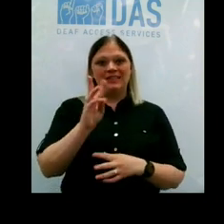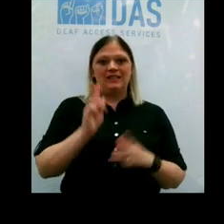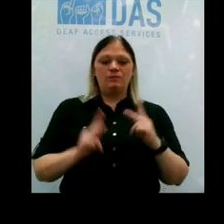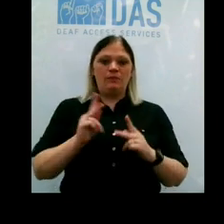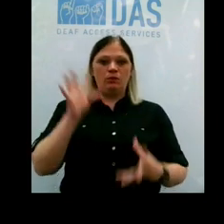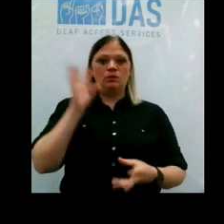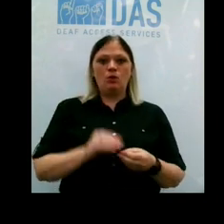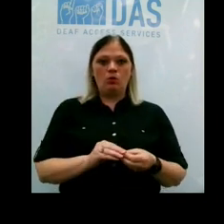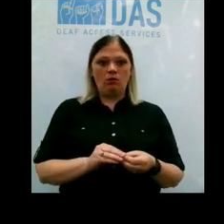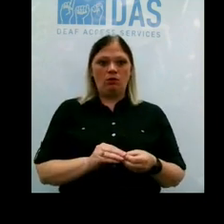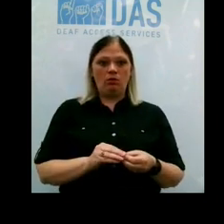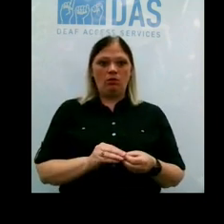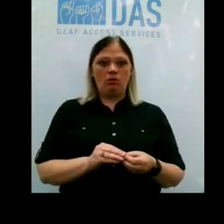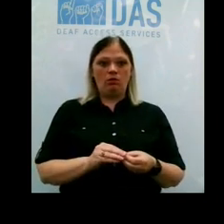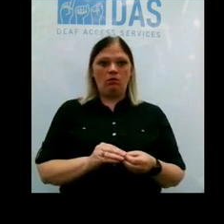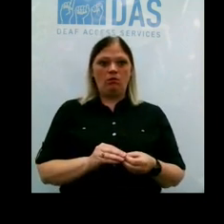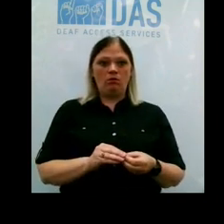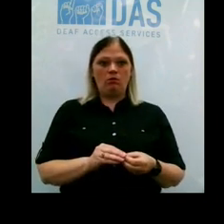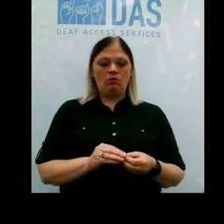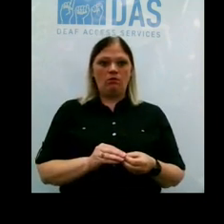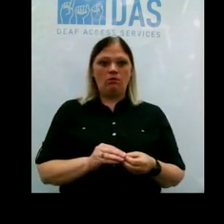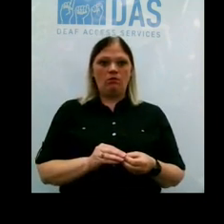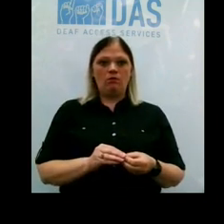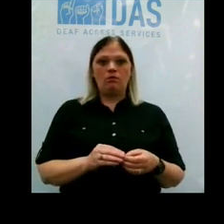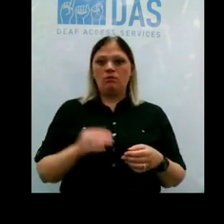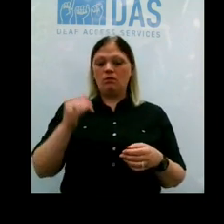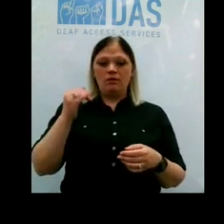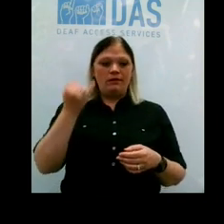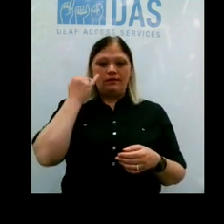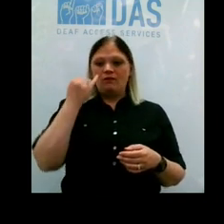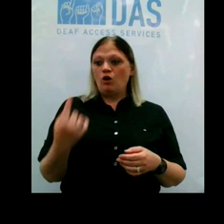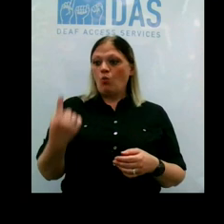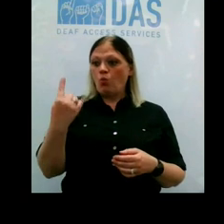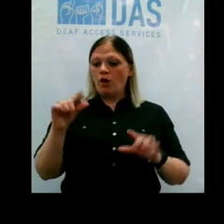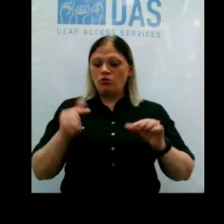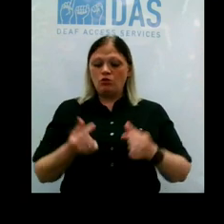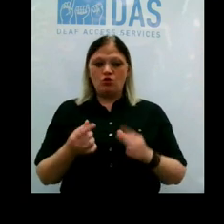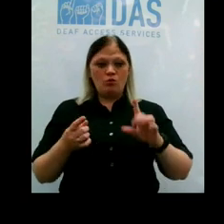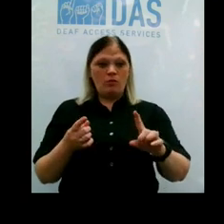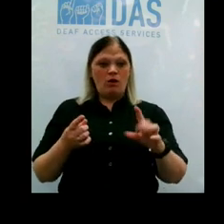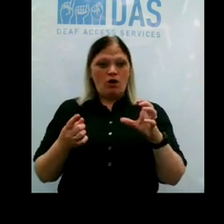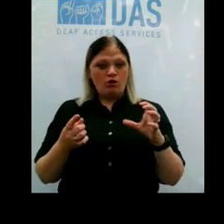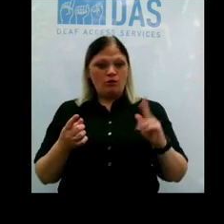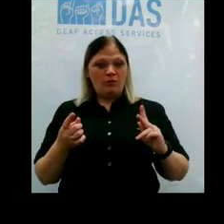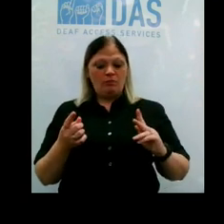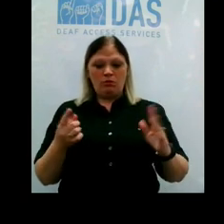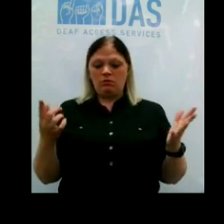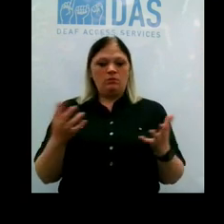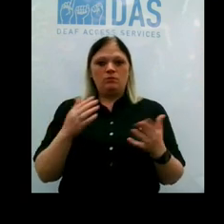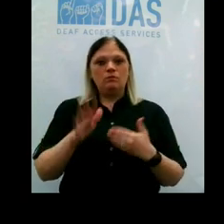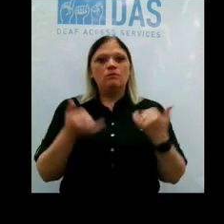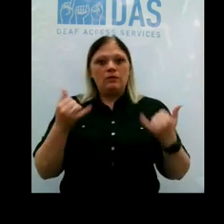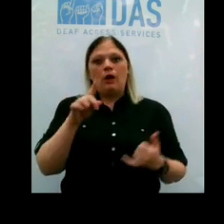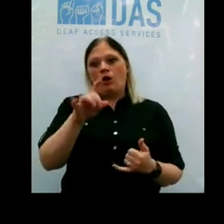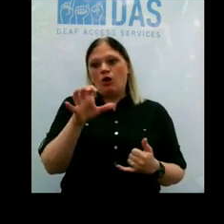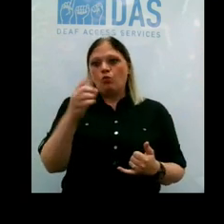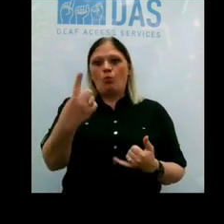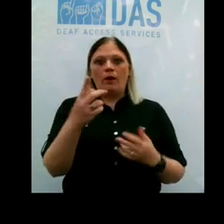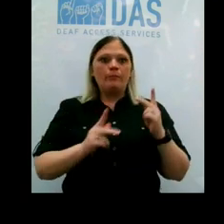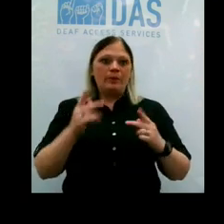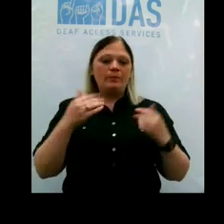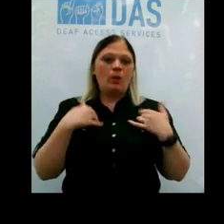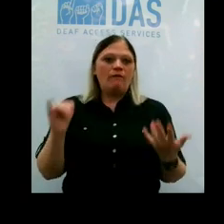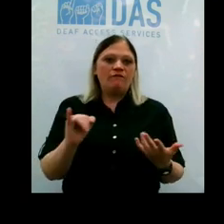Large gatherings, 100 people in the group, one person is infected, 100 people are going to get infected. Many of are going to end up in the hospital, and